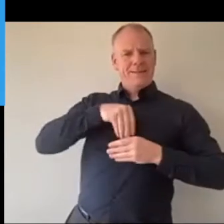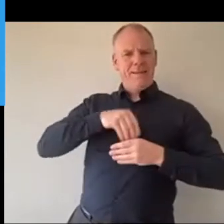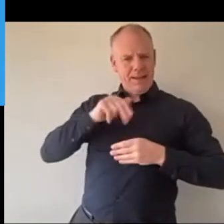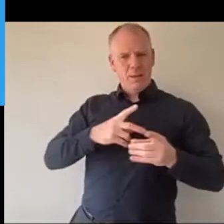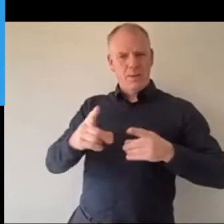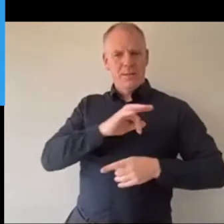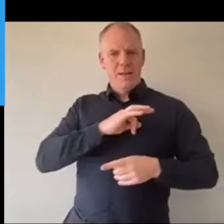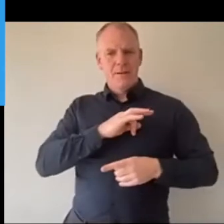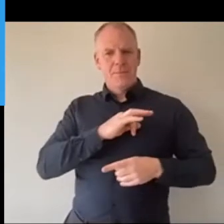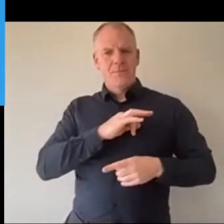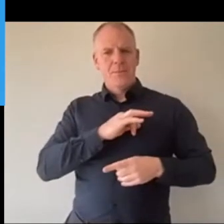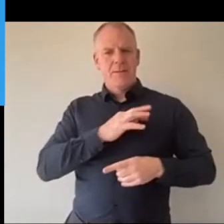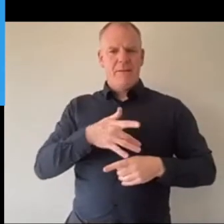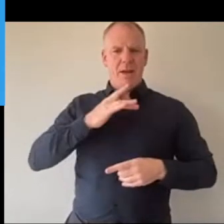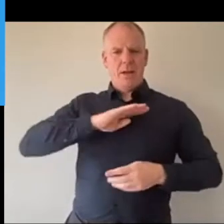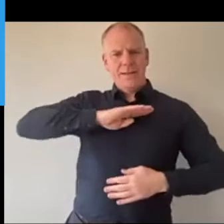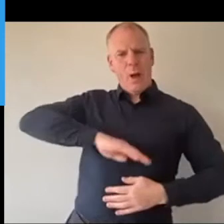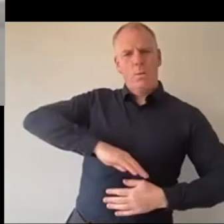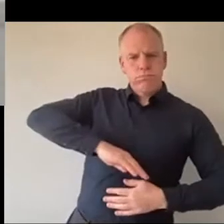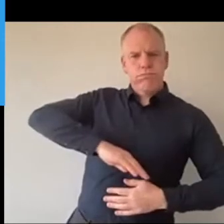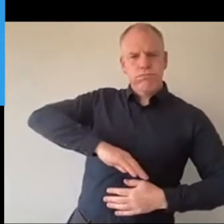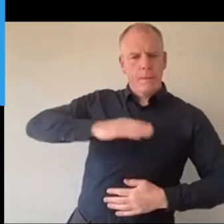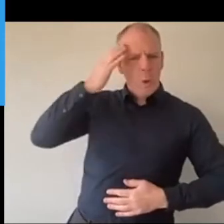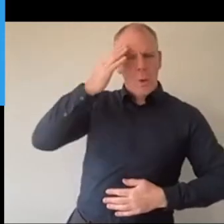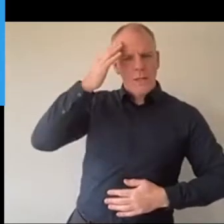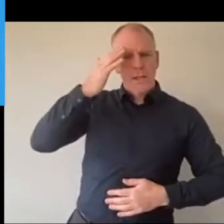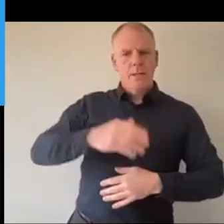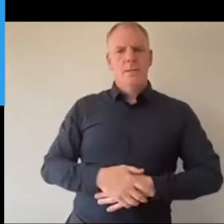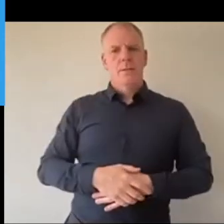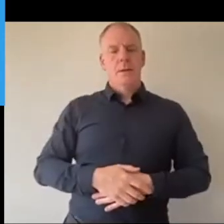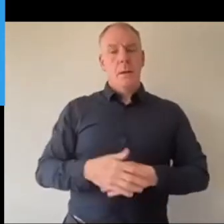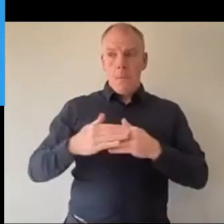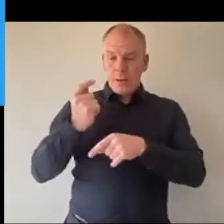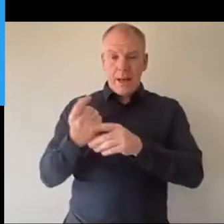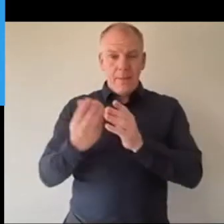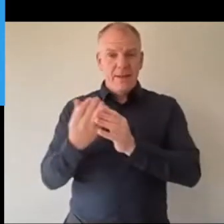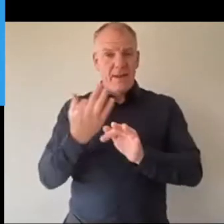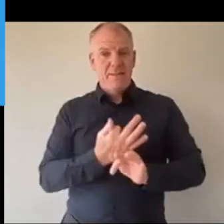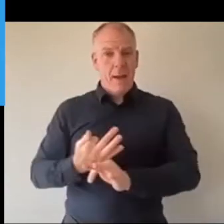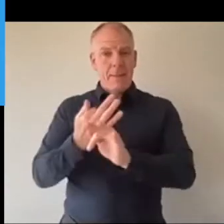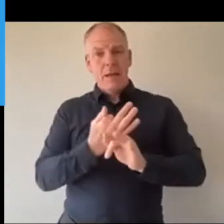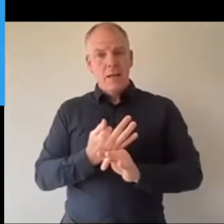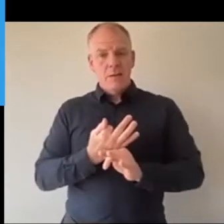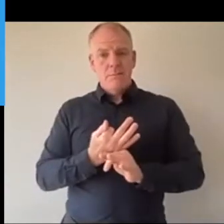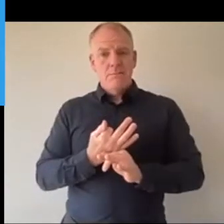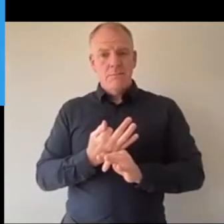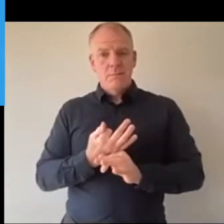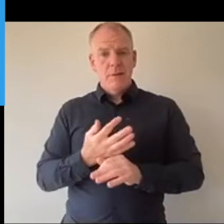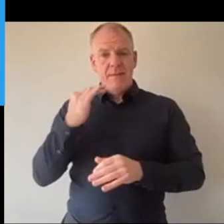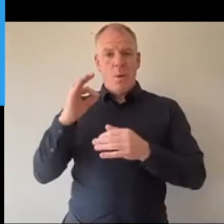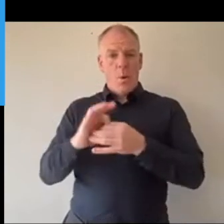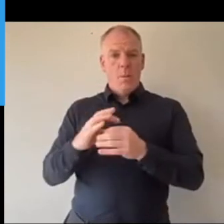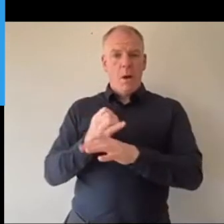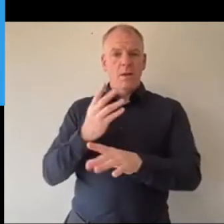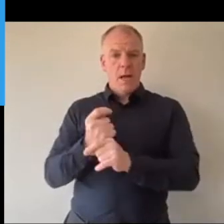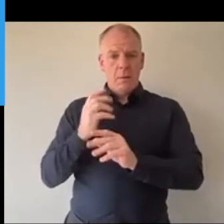you, like, if you're at home all the time, then you can spend time with your family as well. Yeah, like, my dad sells flags and all in town for the matches and all, like, so when COVID actually